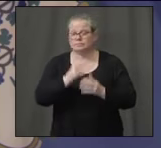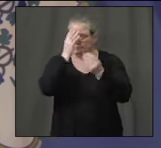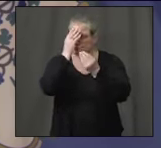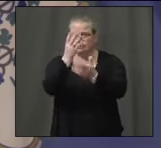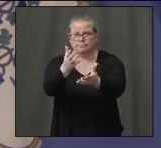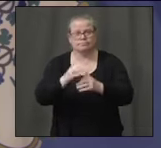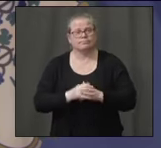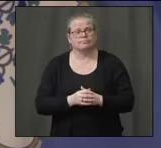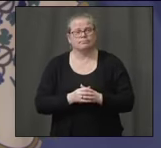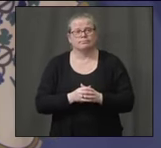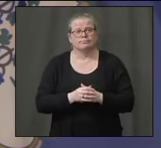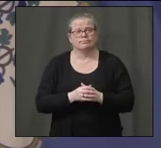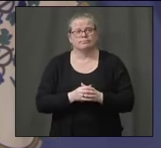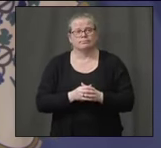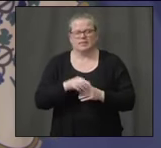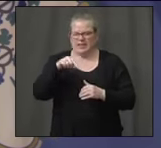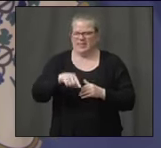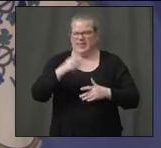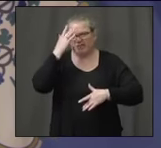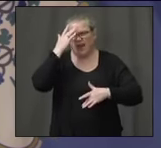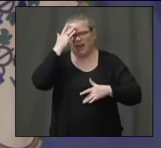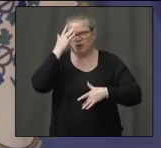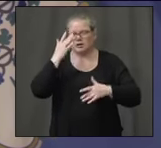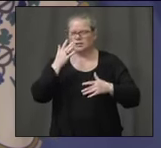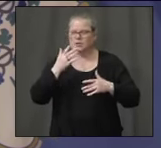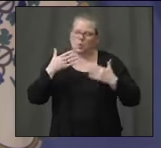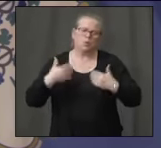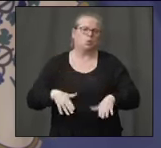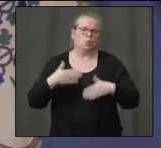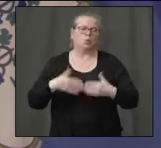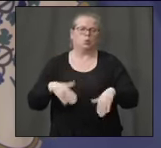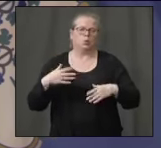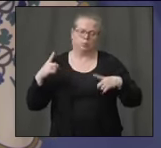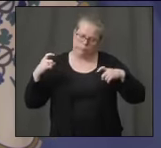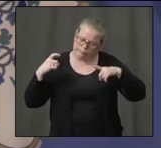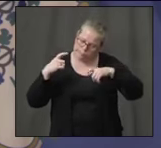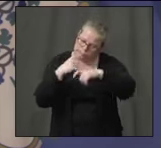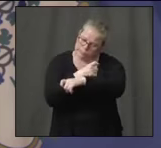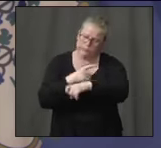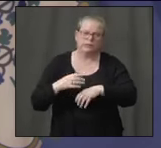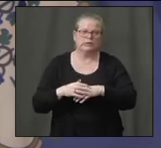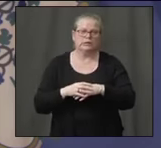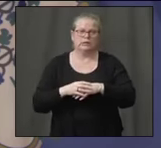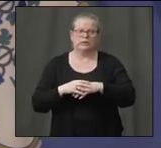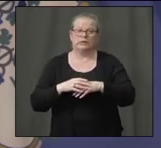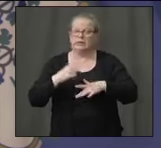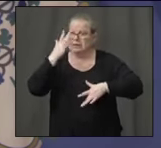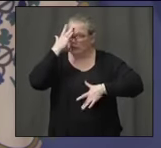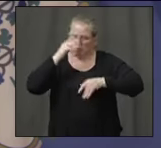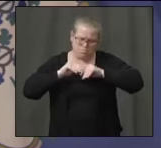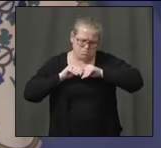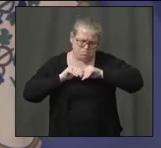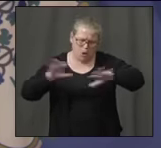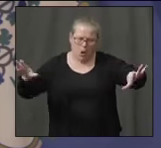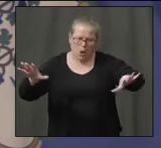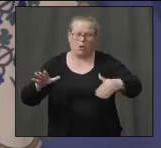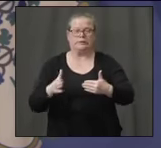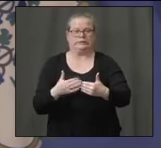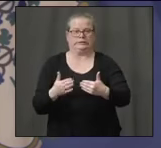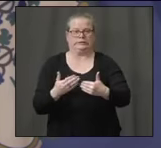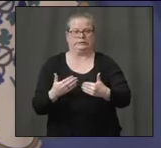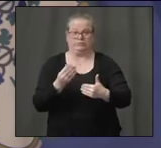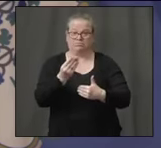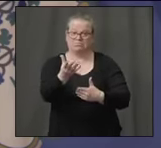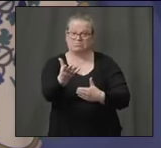incredibly complex. We're learning about it every day, highly infectious. First we've ever seen of something of this scale